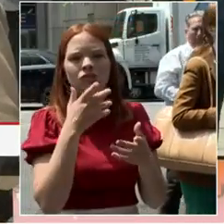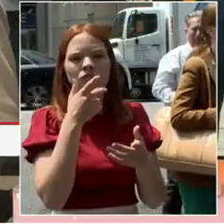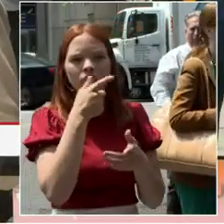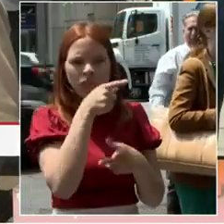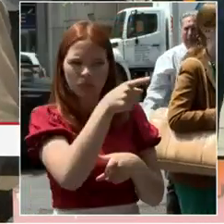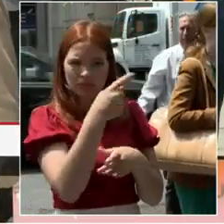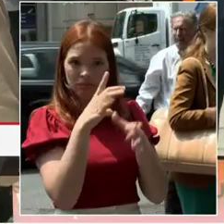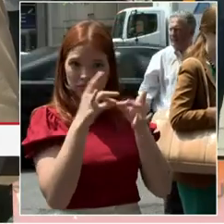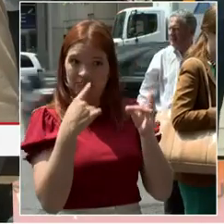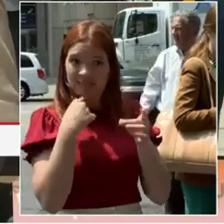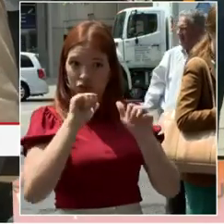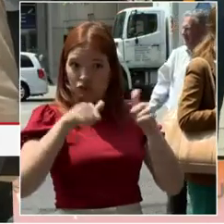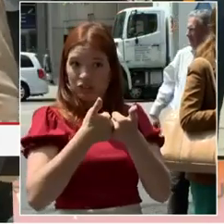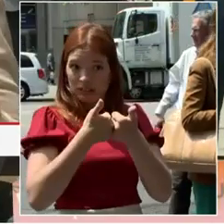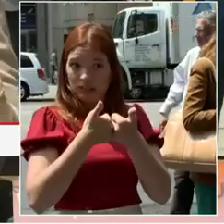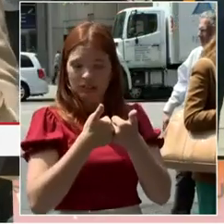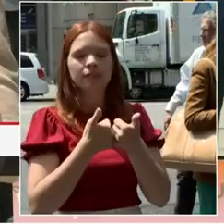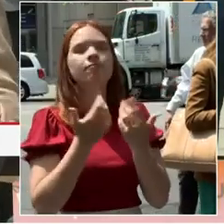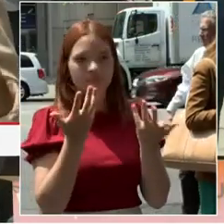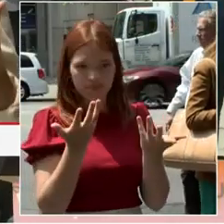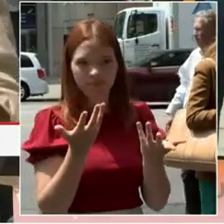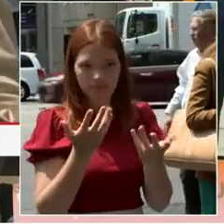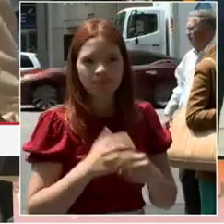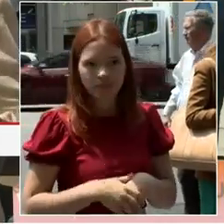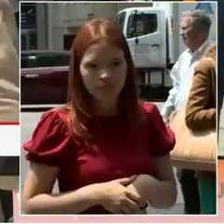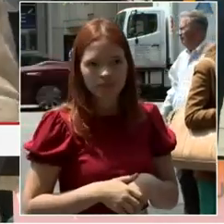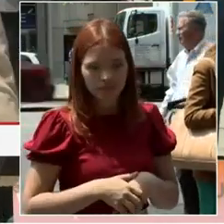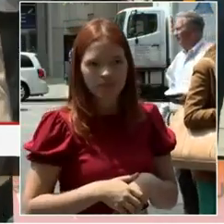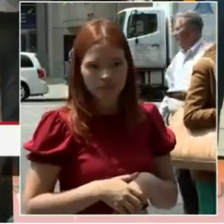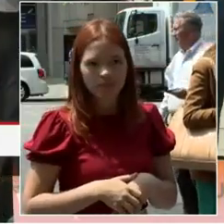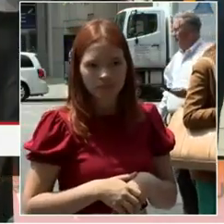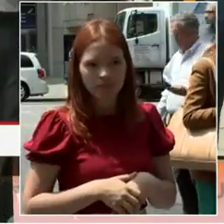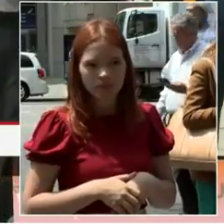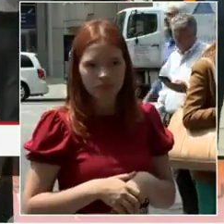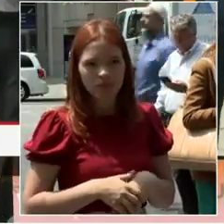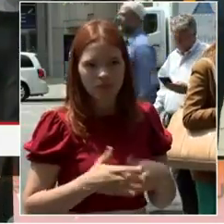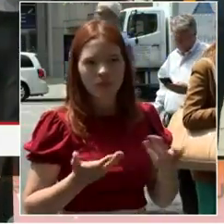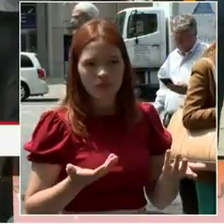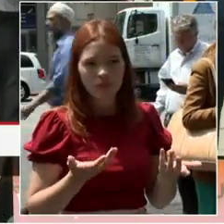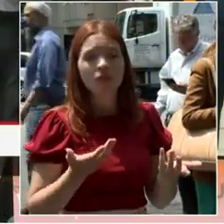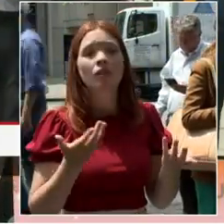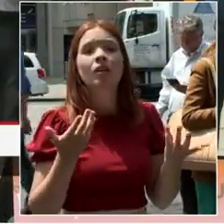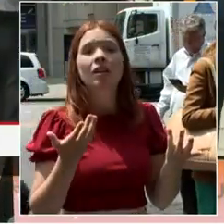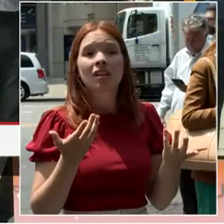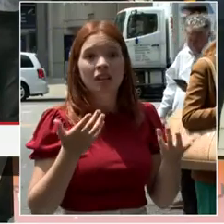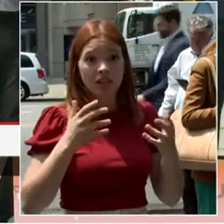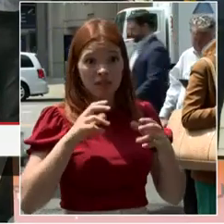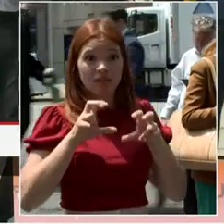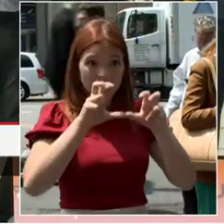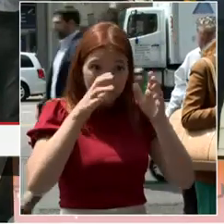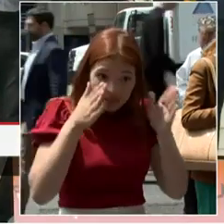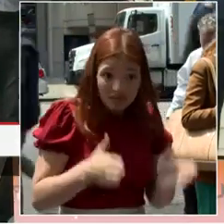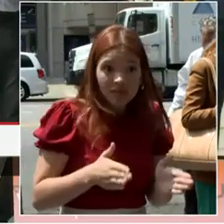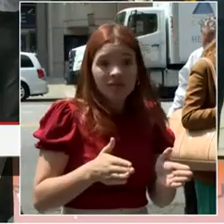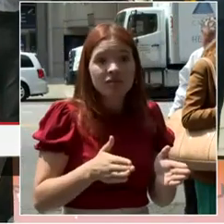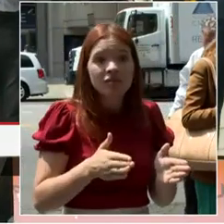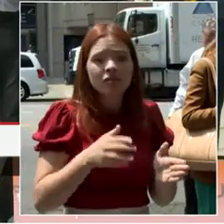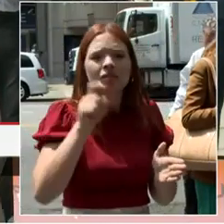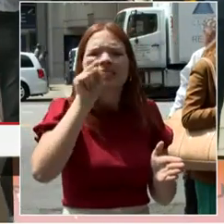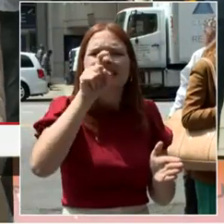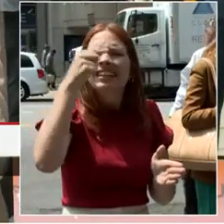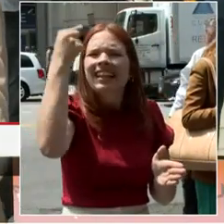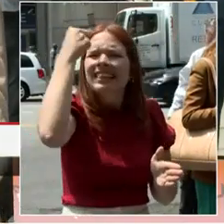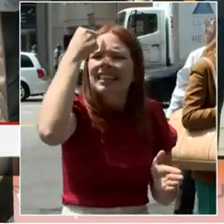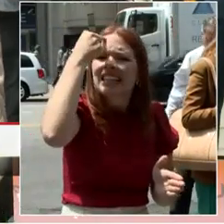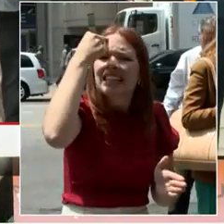When I mean people, I mean the institutional investors that help make these projects happen. So the money that